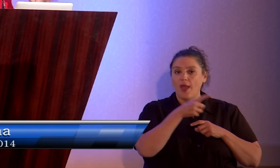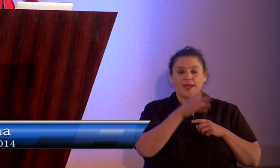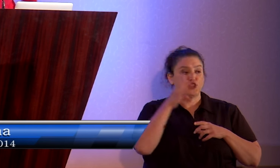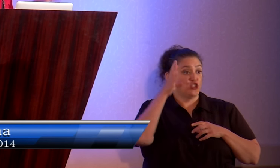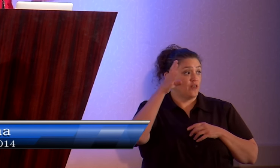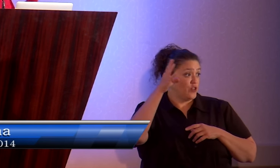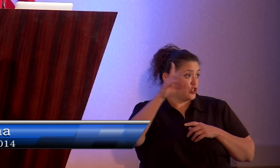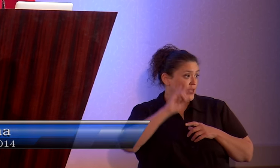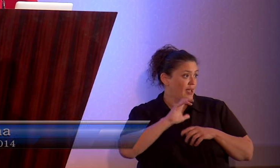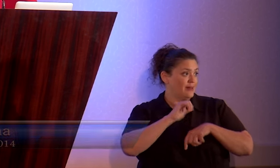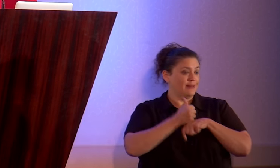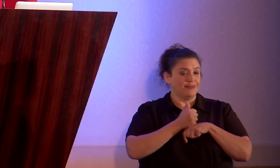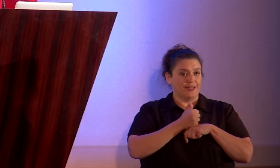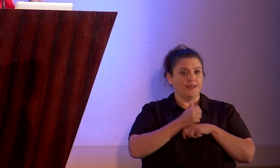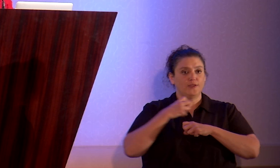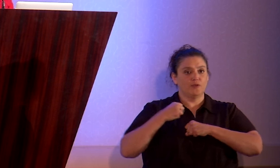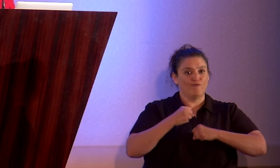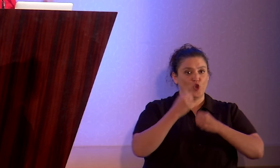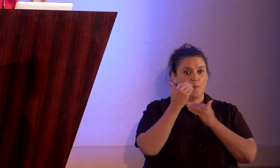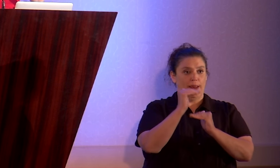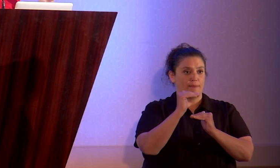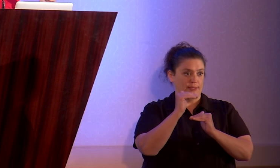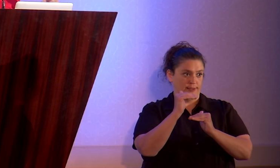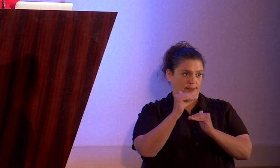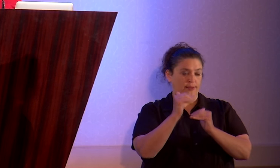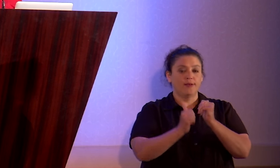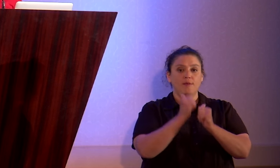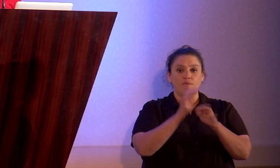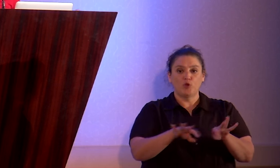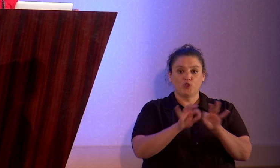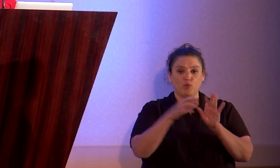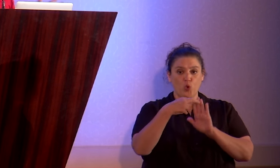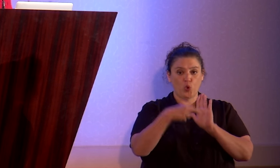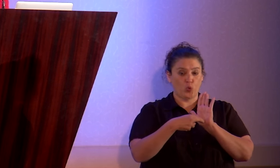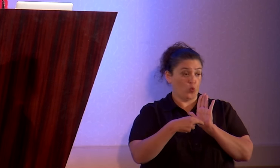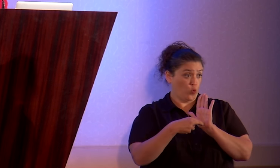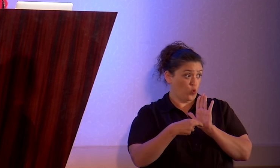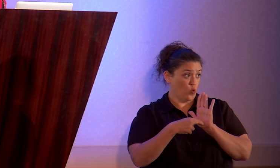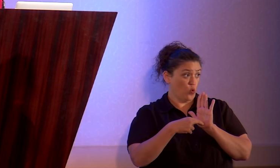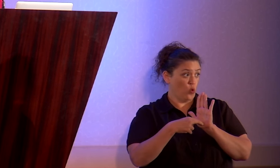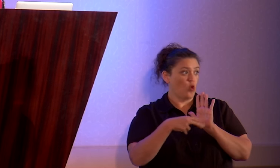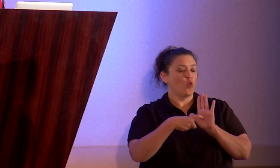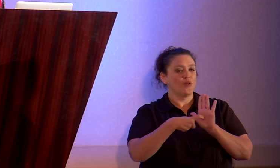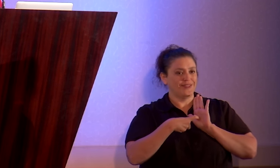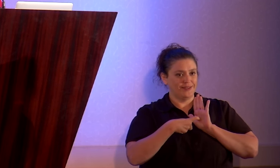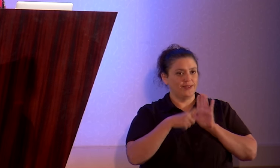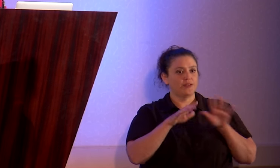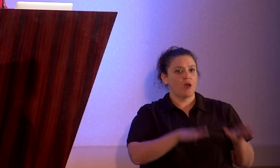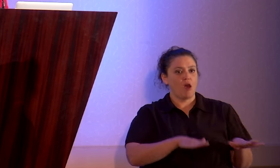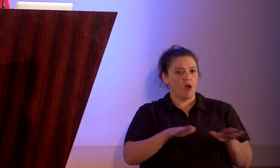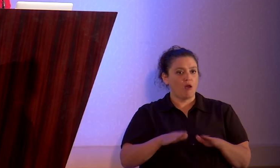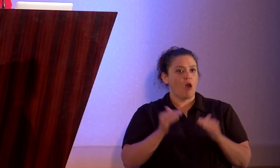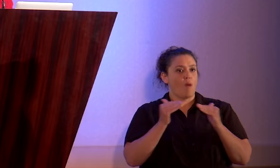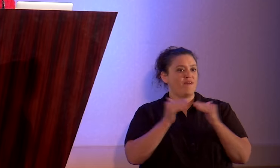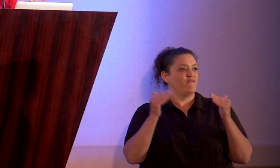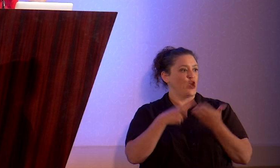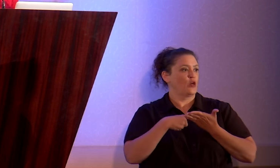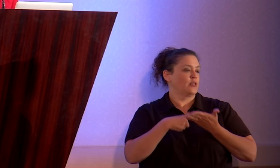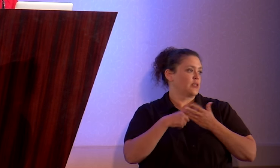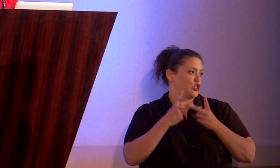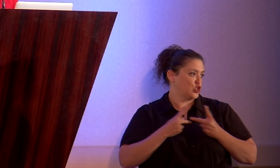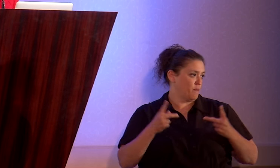had to set some firm limits. The most important rule, she says, was to insist upon a calm and fair discussion place.